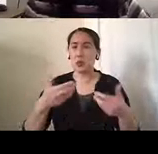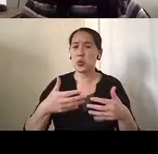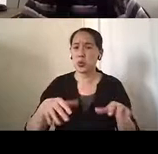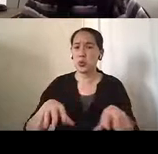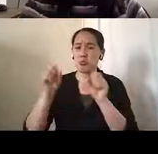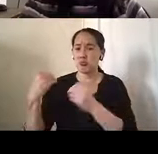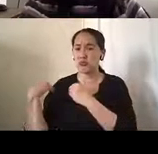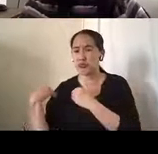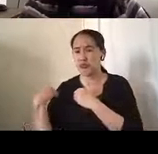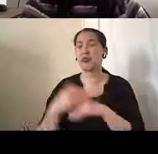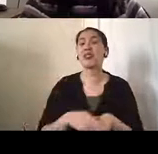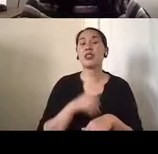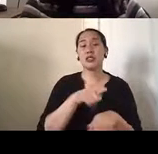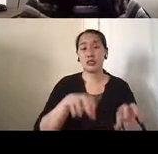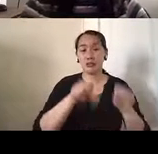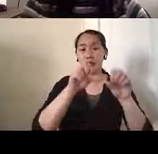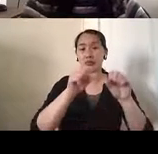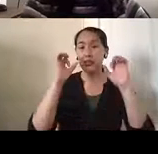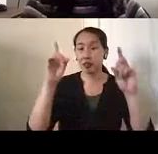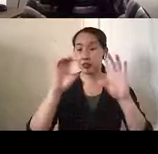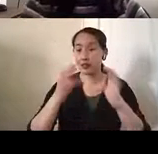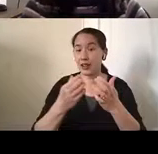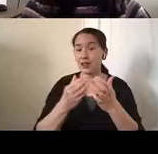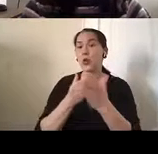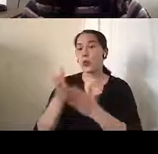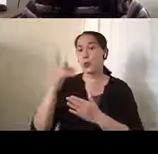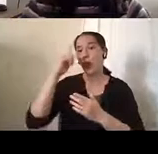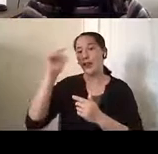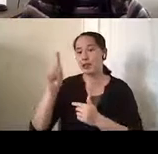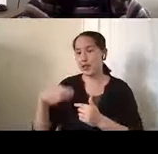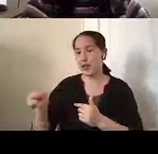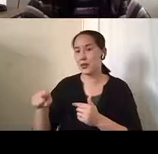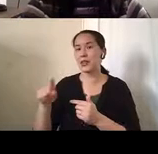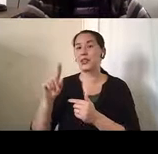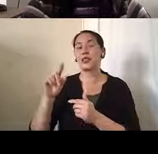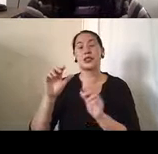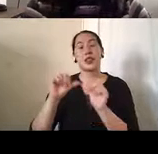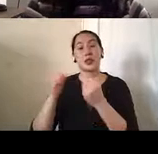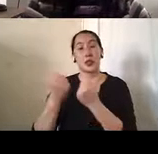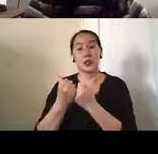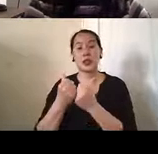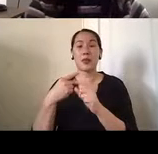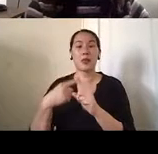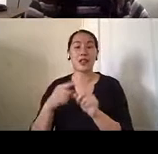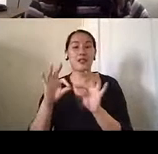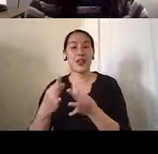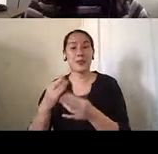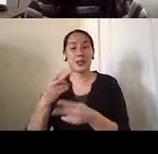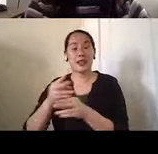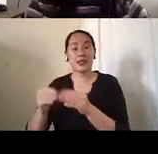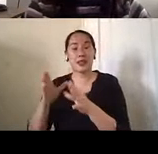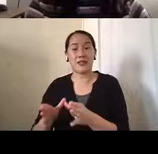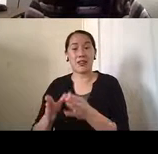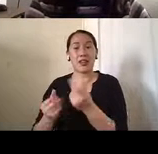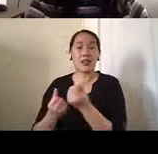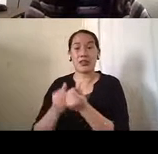educational classes through the Alzheimer's Association and Family Caregiver Alliance. And she found those to be really